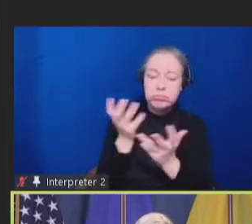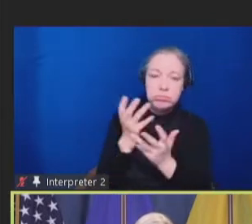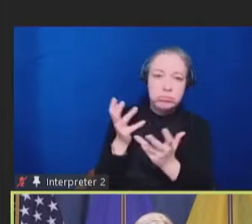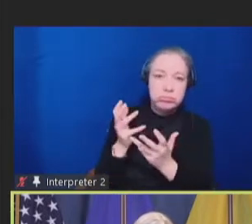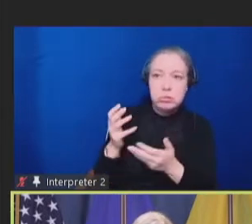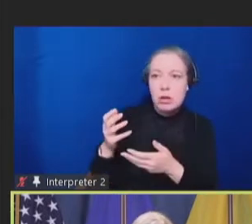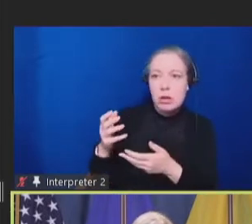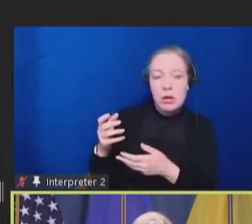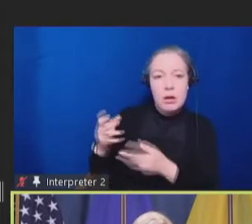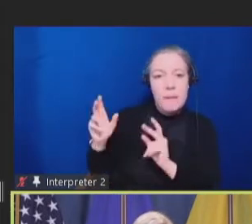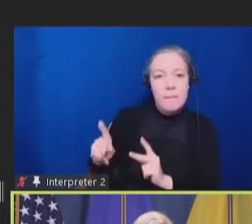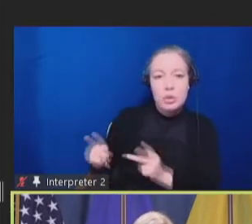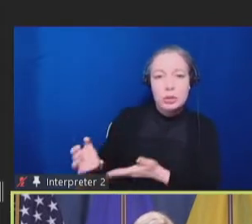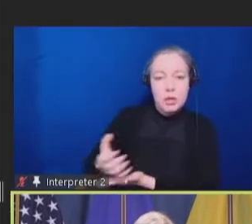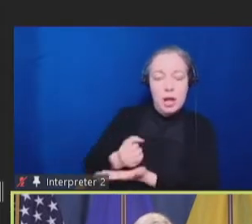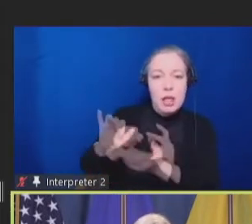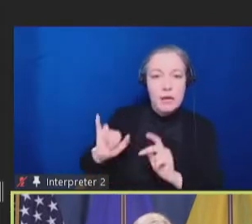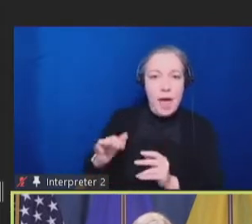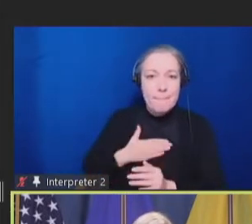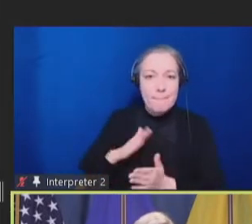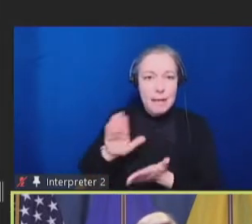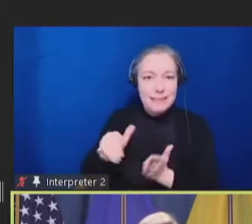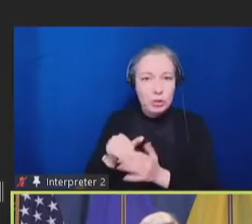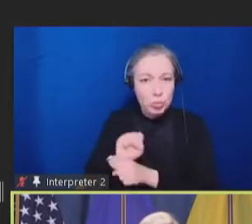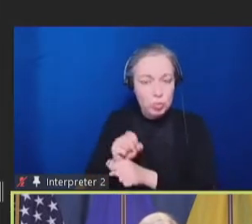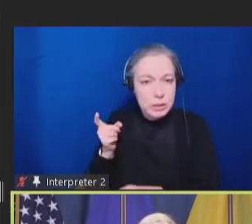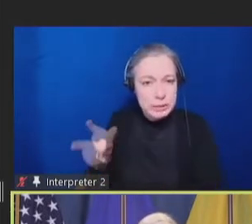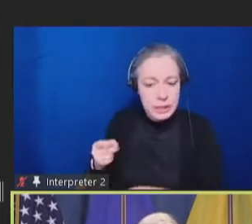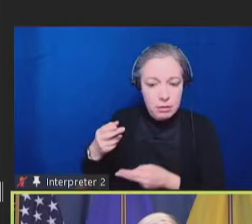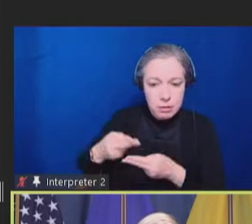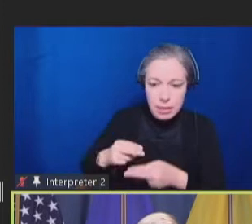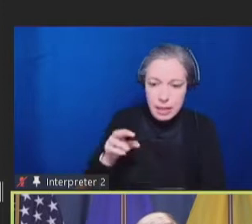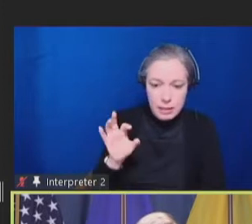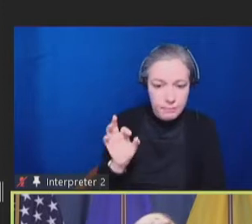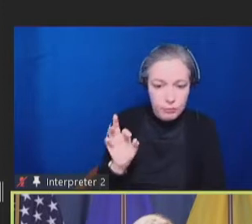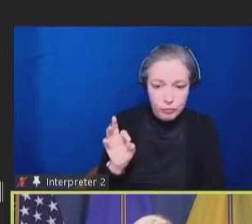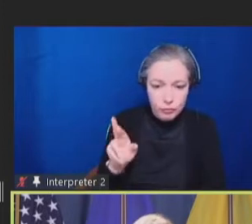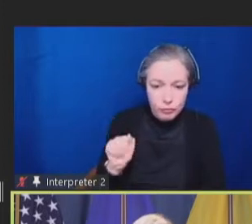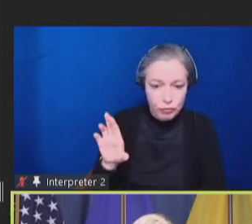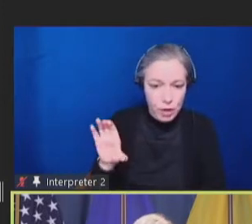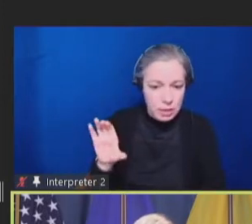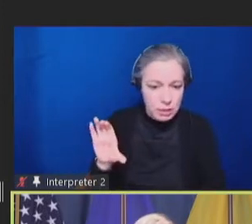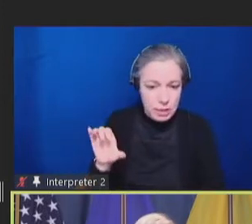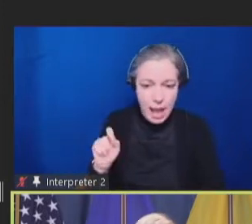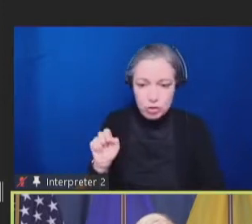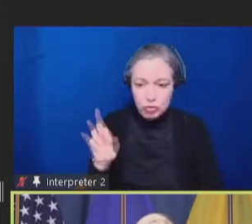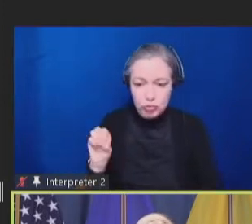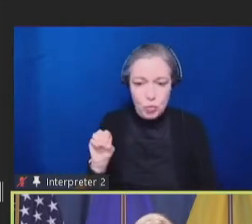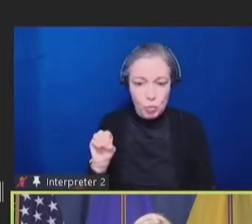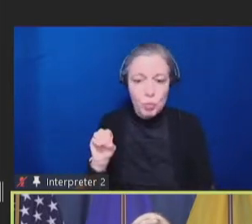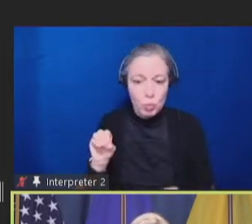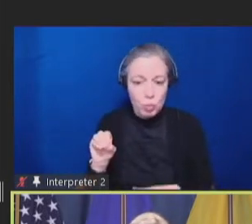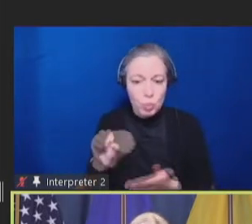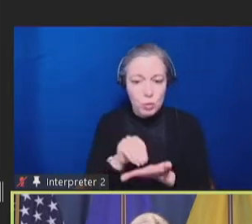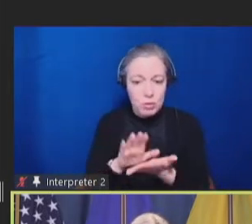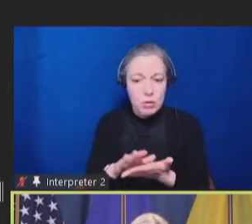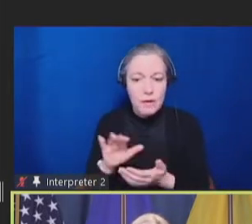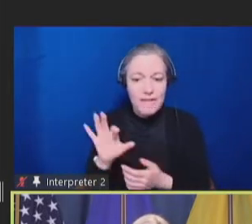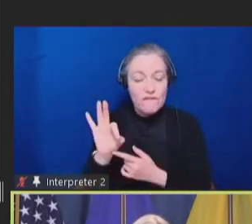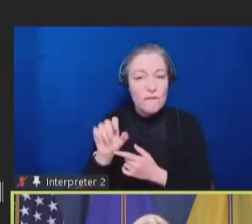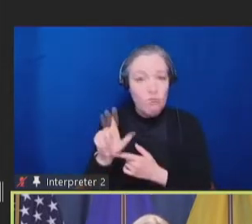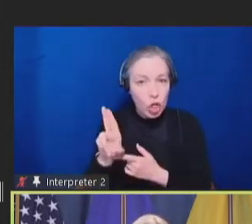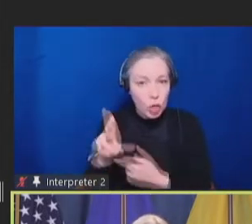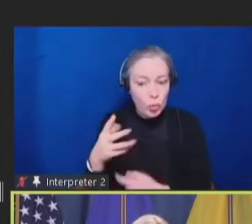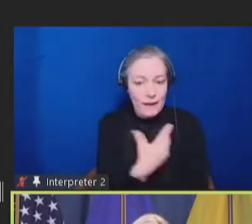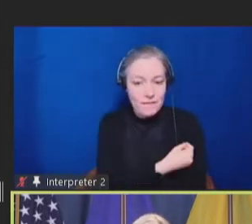Castro, who has documented influenza vaccine inequities for people with disabilities. So, from 2016